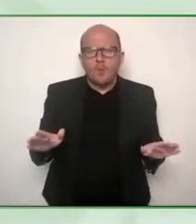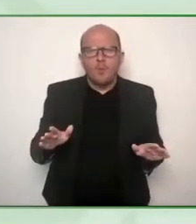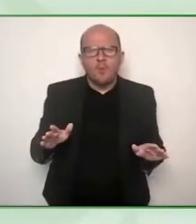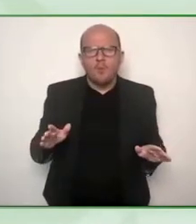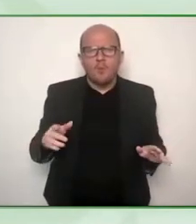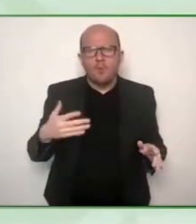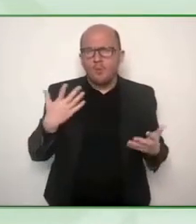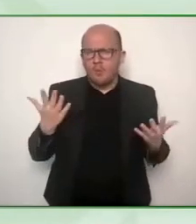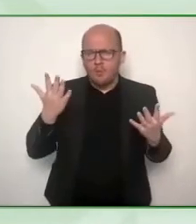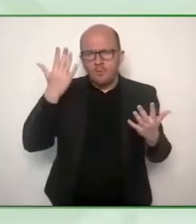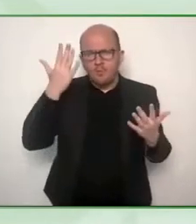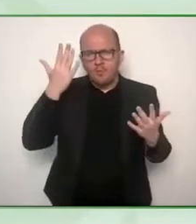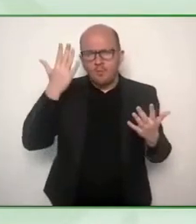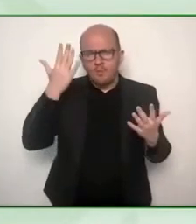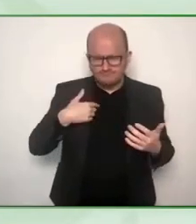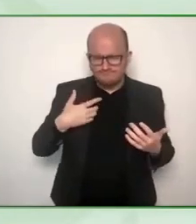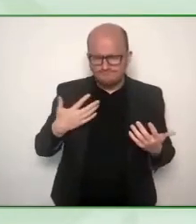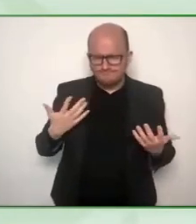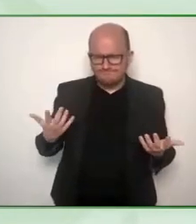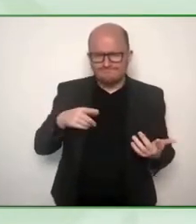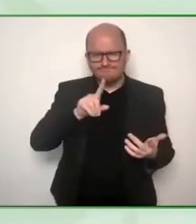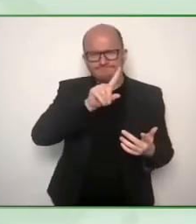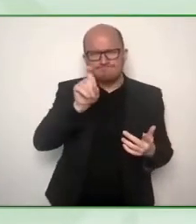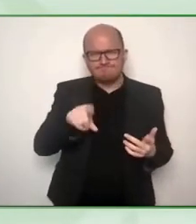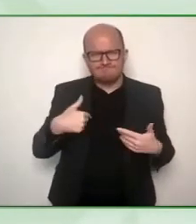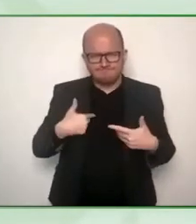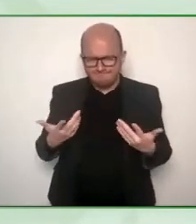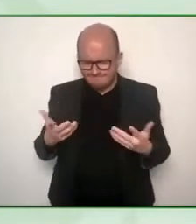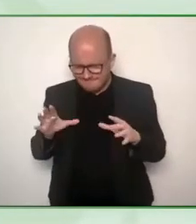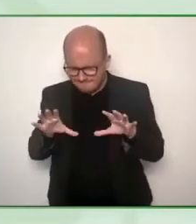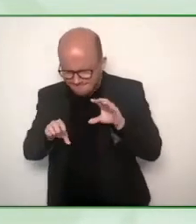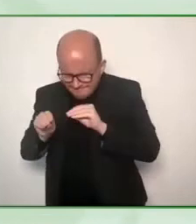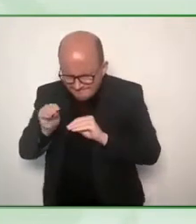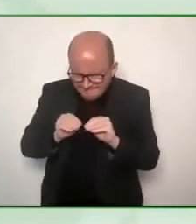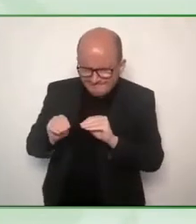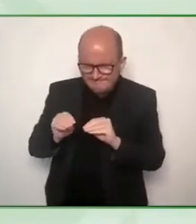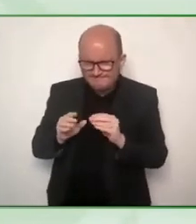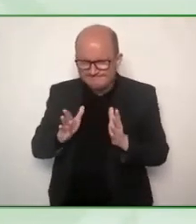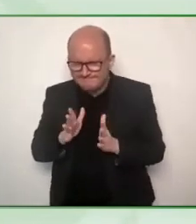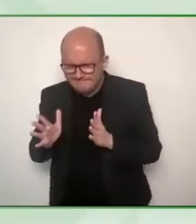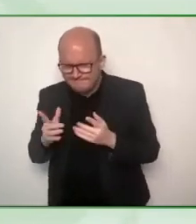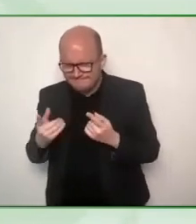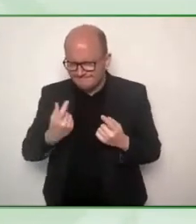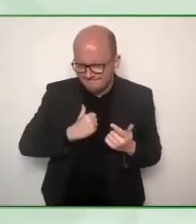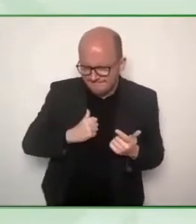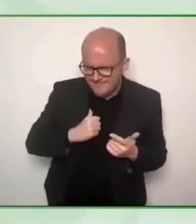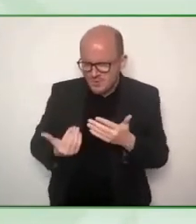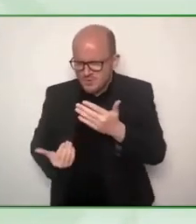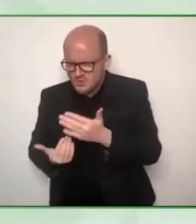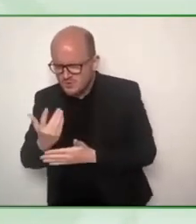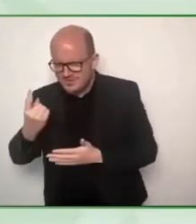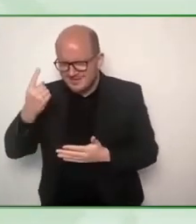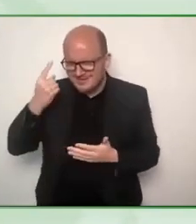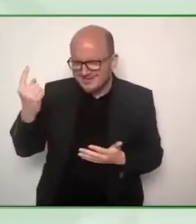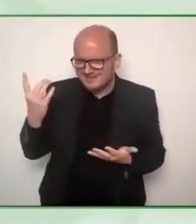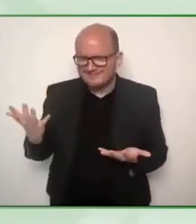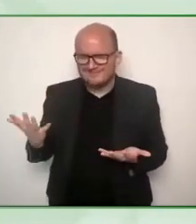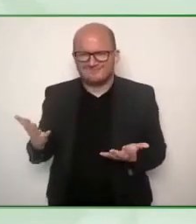it and if you put two of you together or the three or the four it's going to be eight times as strong